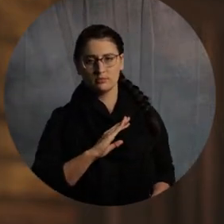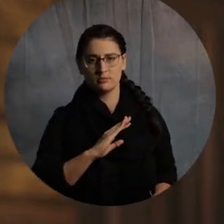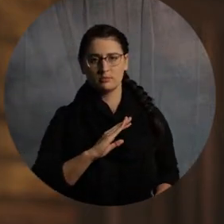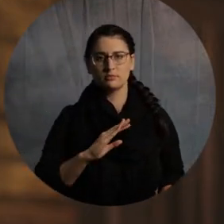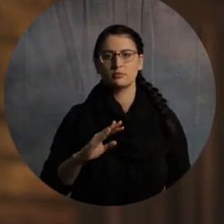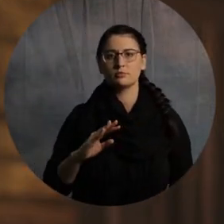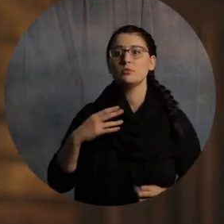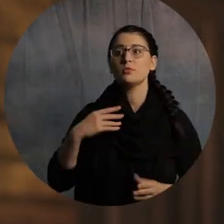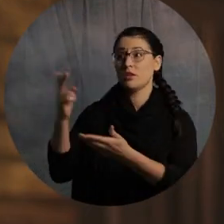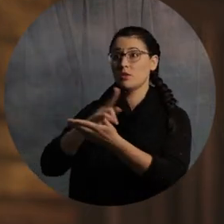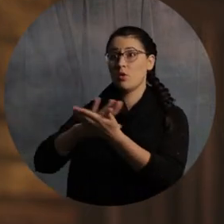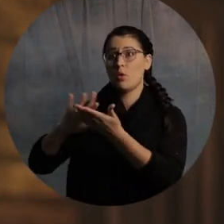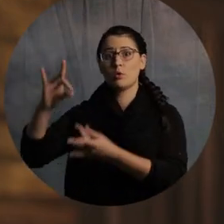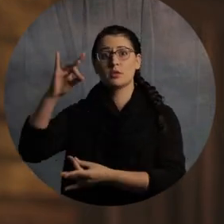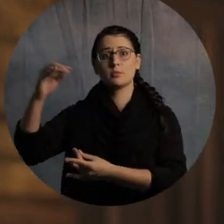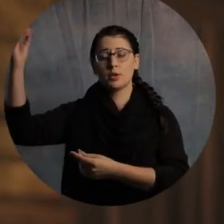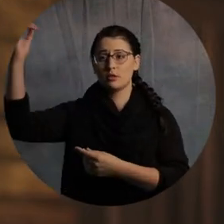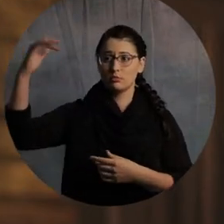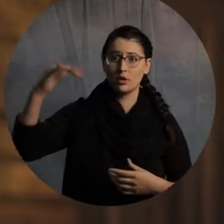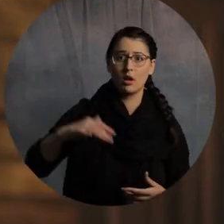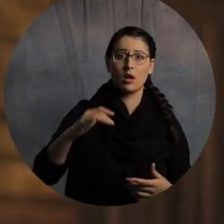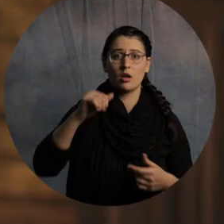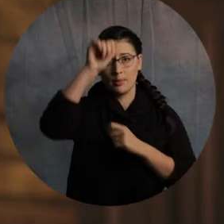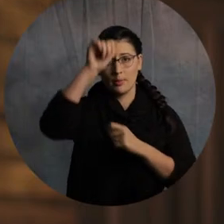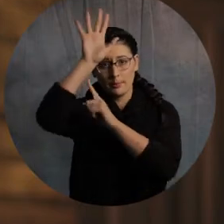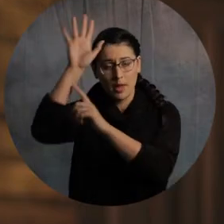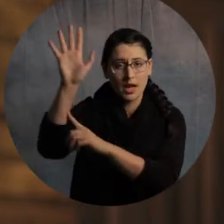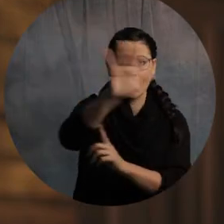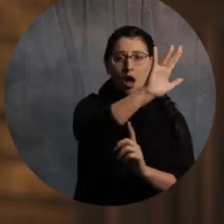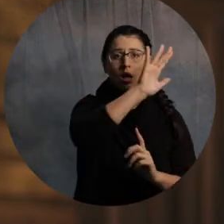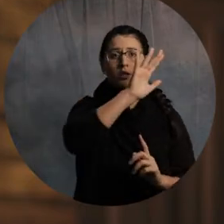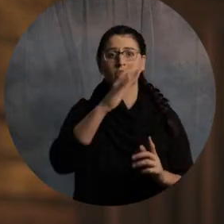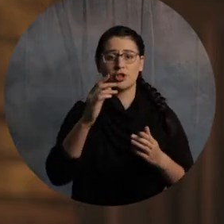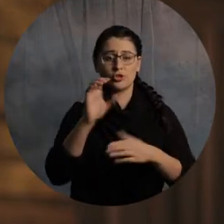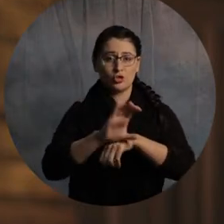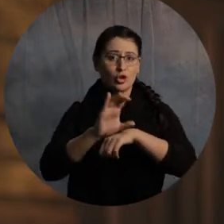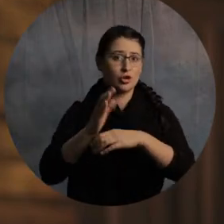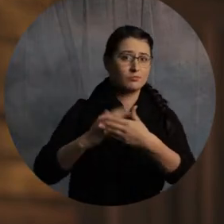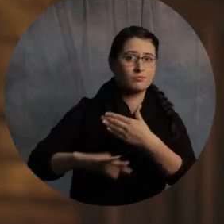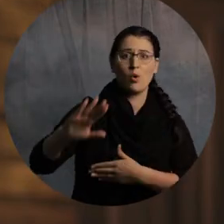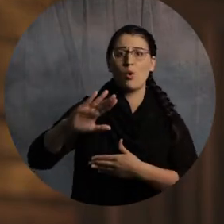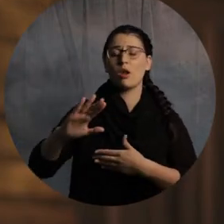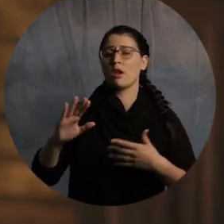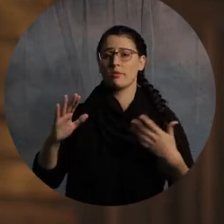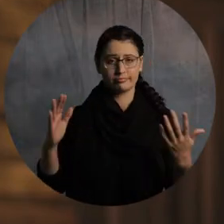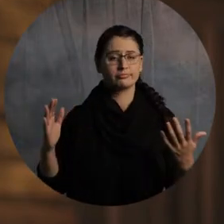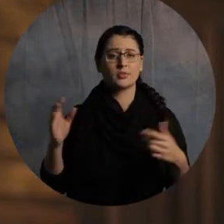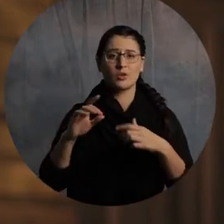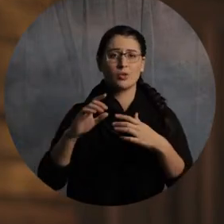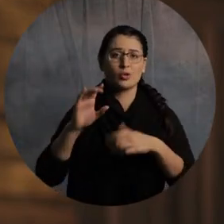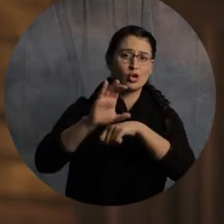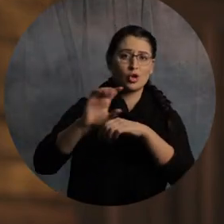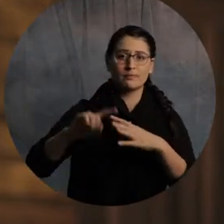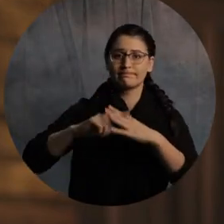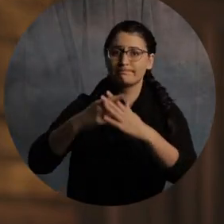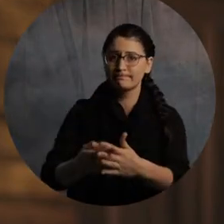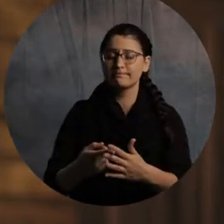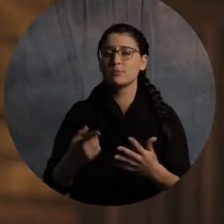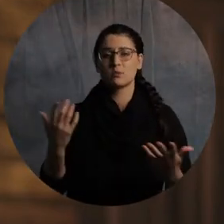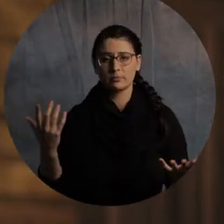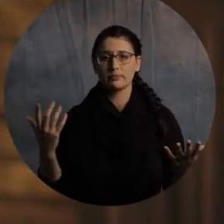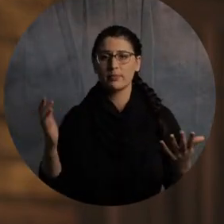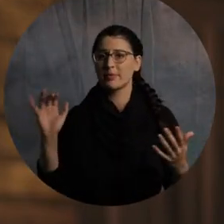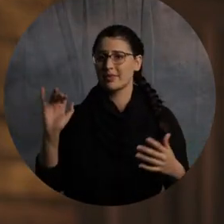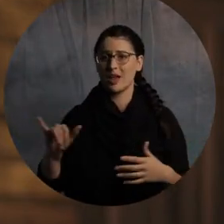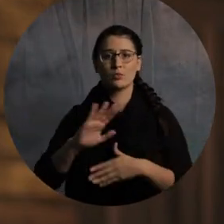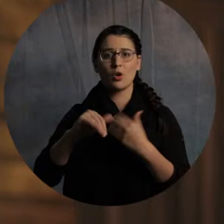Holy Spirit onto the people in Pentecost, and we have the birth of the church. All right? So, everything at that point, when the church is birthed and God reveals